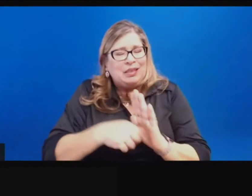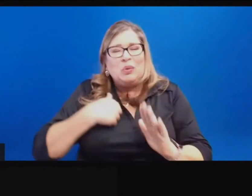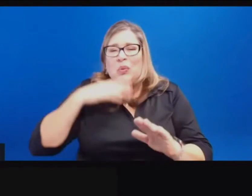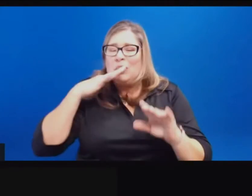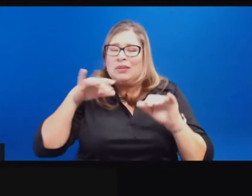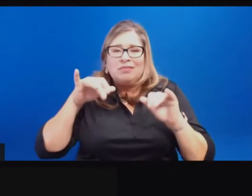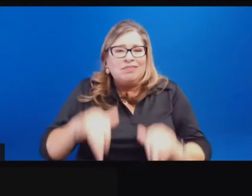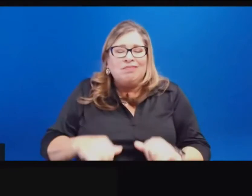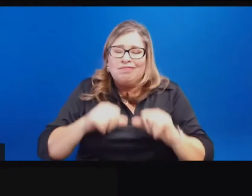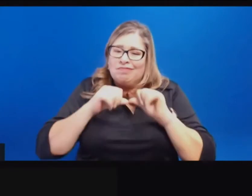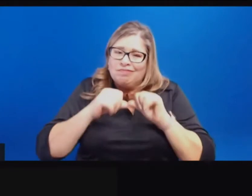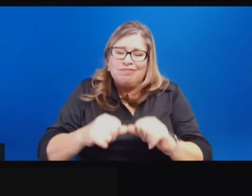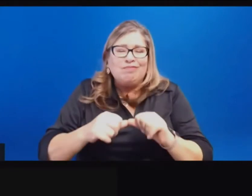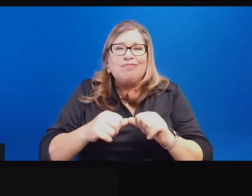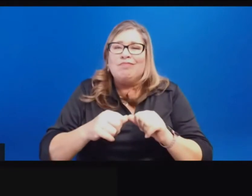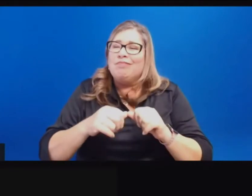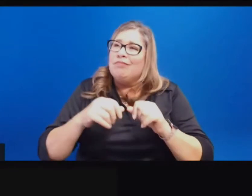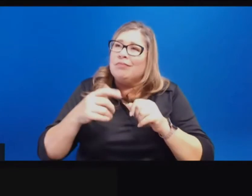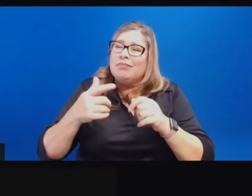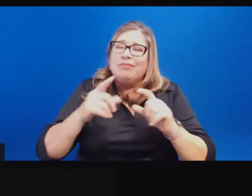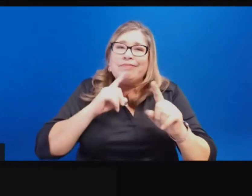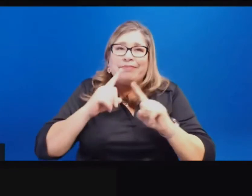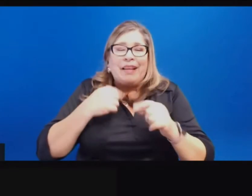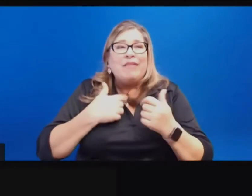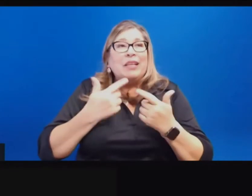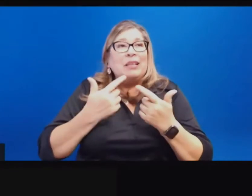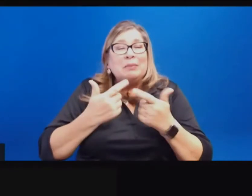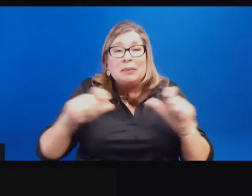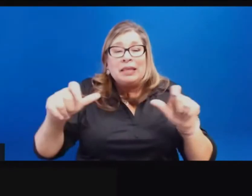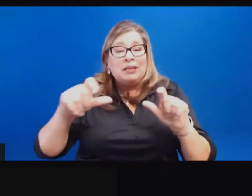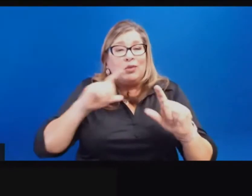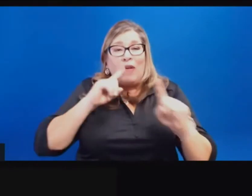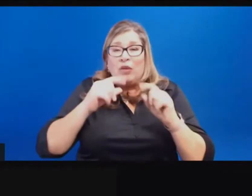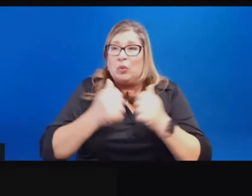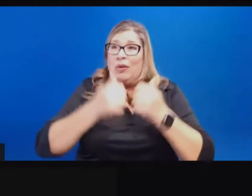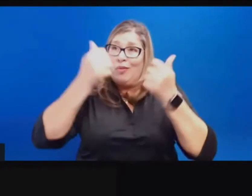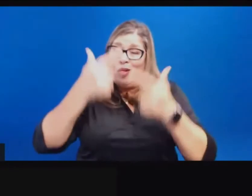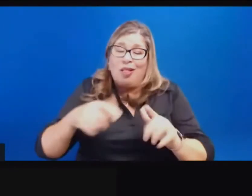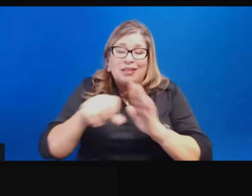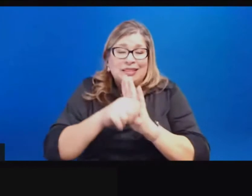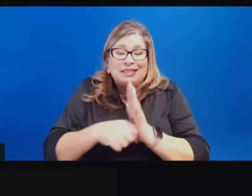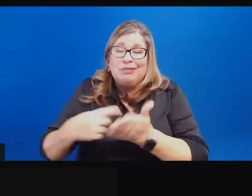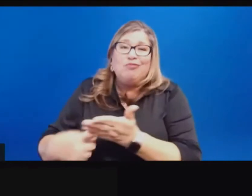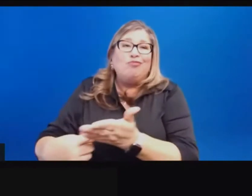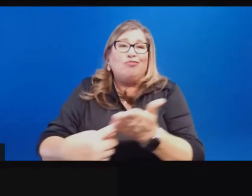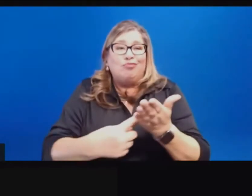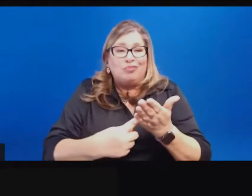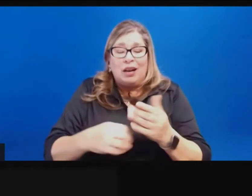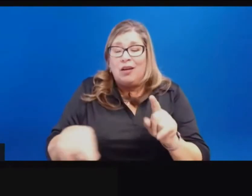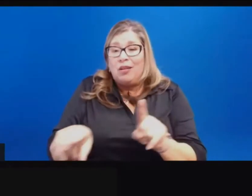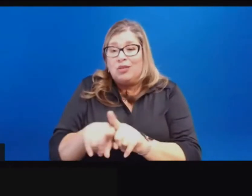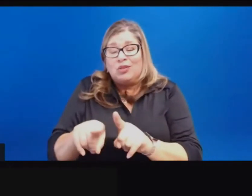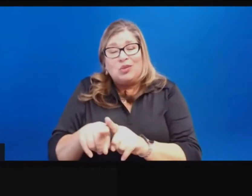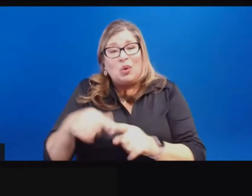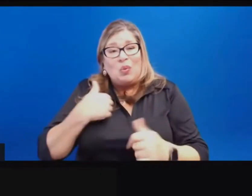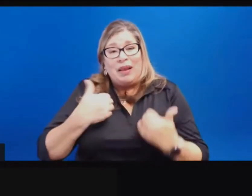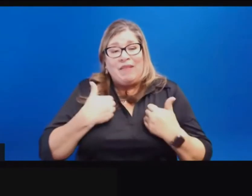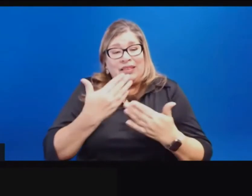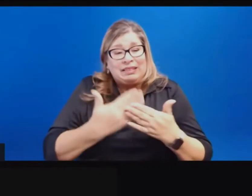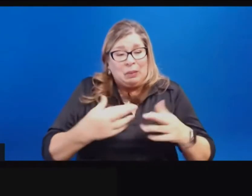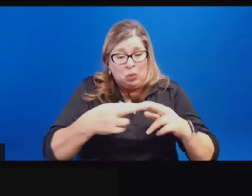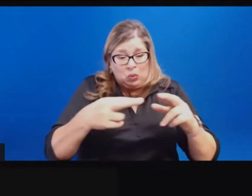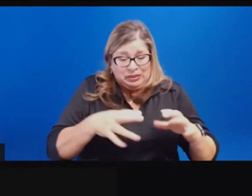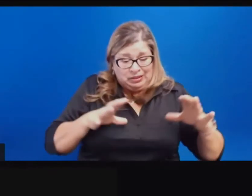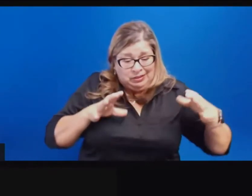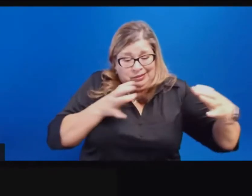of both, uh, larger scale conversations with all states. Some conversations, I'm sure with the Western partners, region